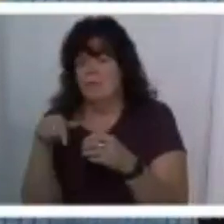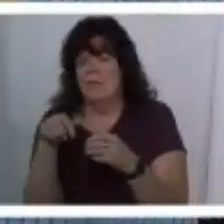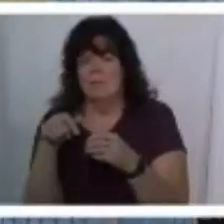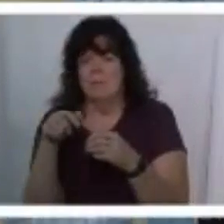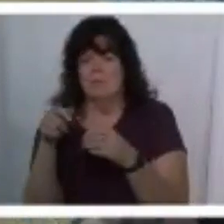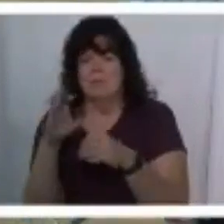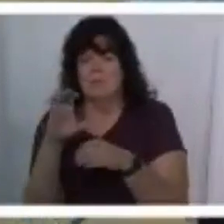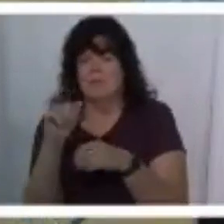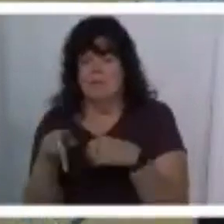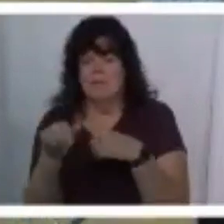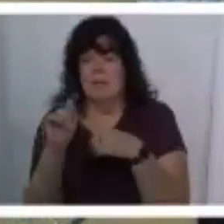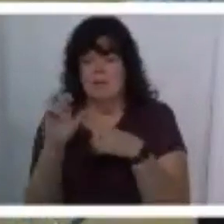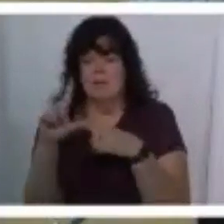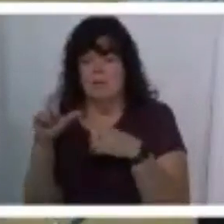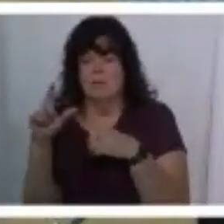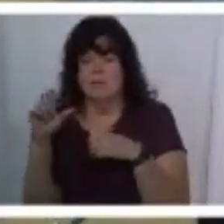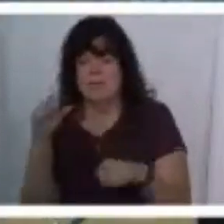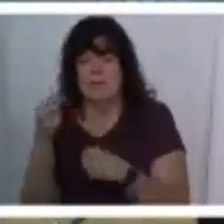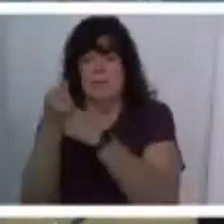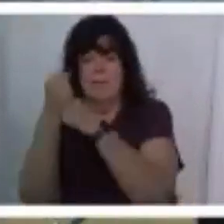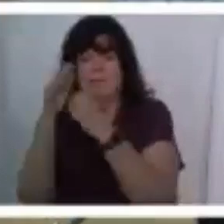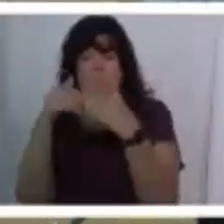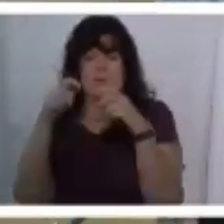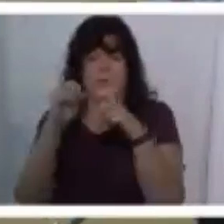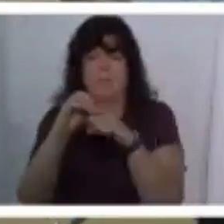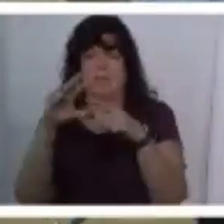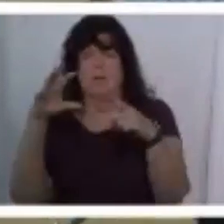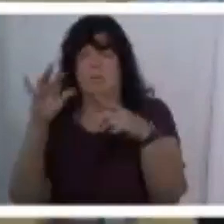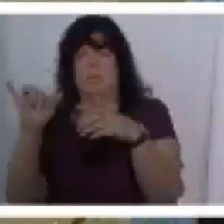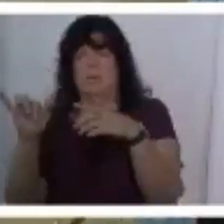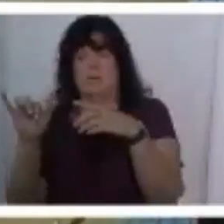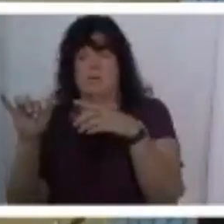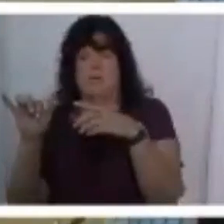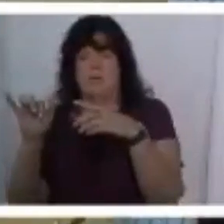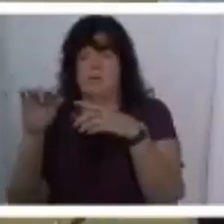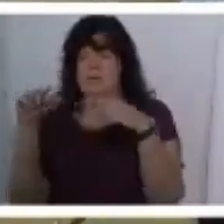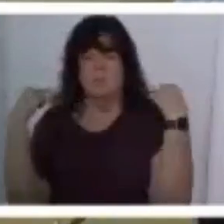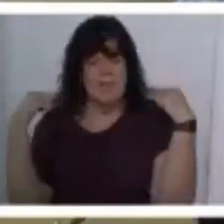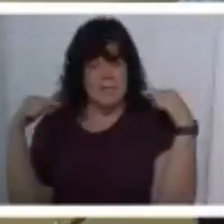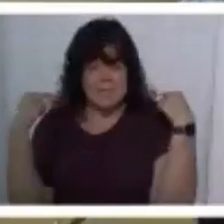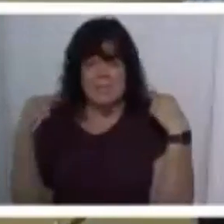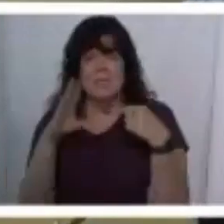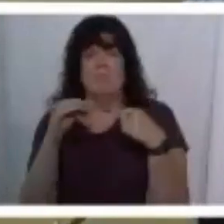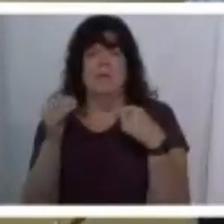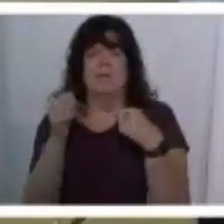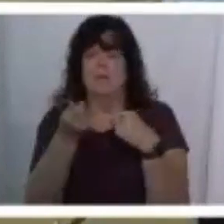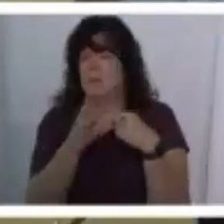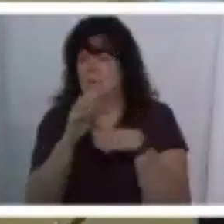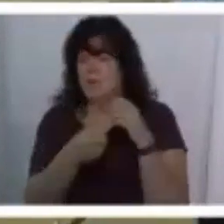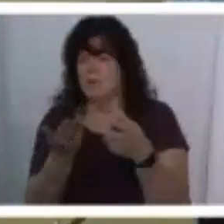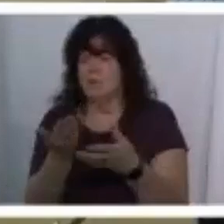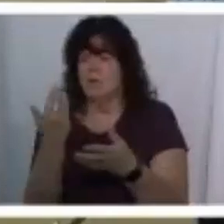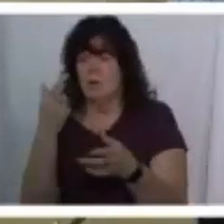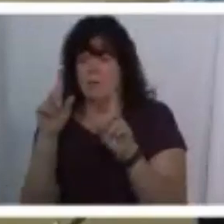a capital campaign to build or enlarge uh their their gymnasium uh a couple of years ago i